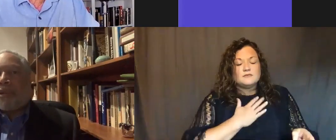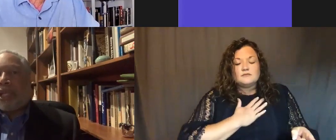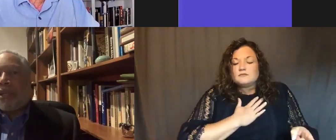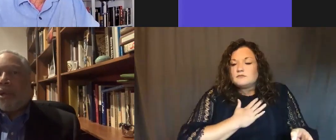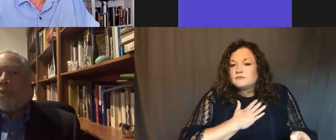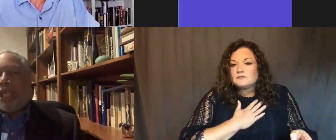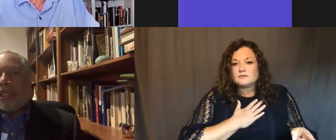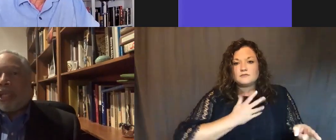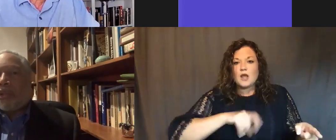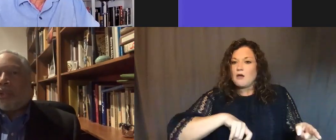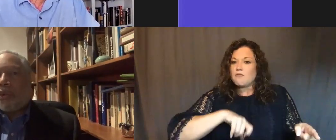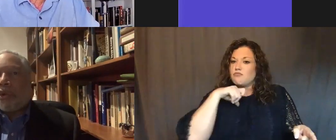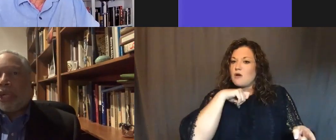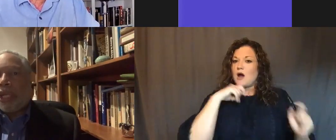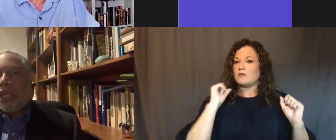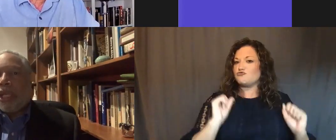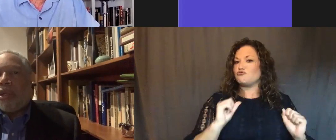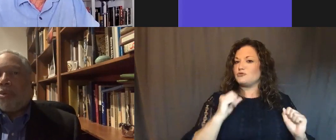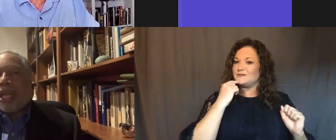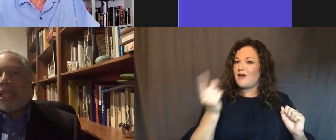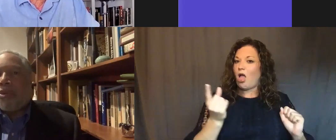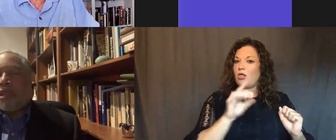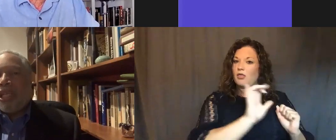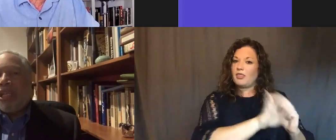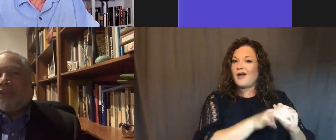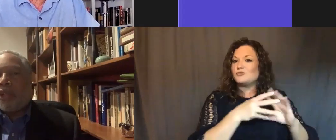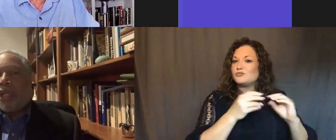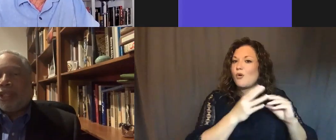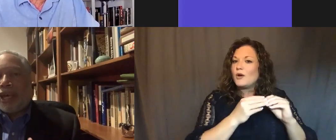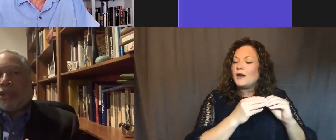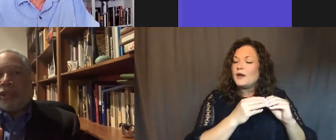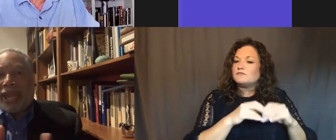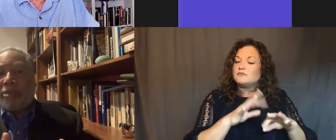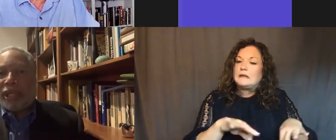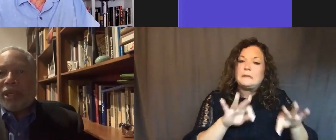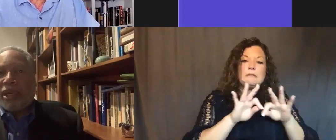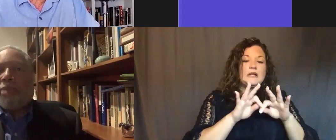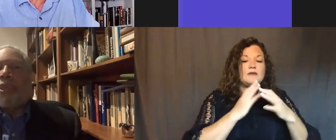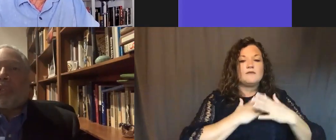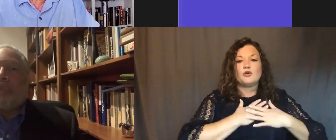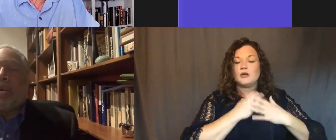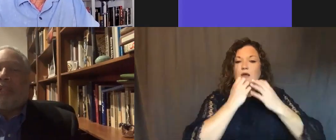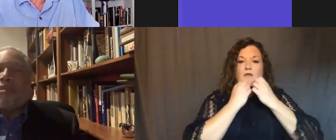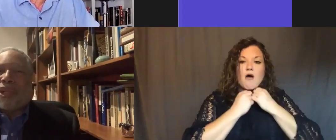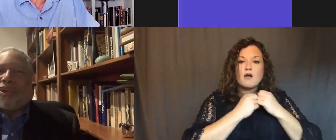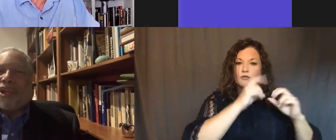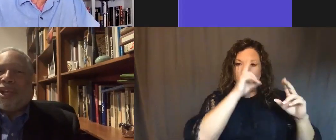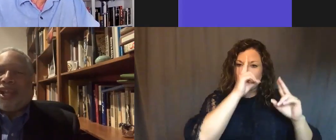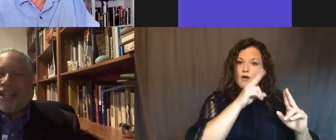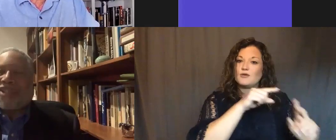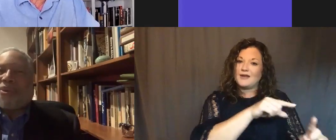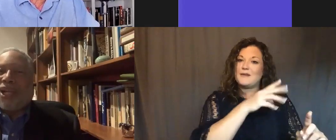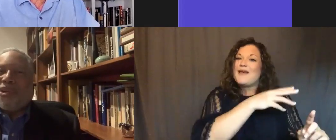proud that we could tell the story in a way that was meaningful, that honored Emmett, but also honored his mother.